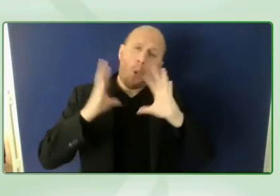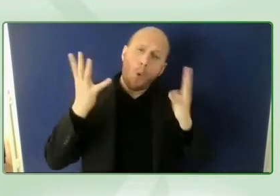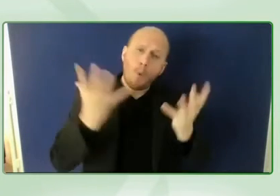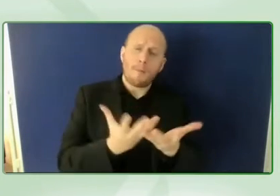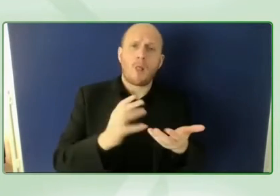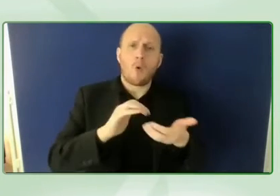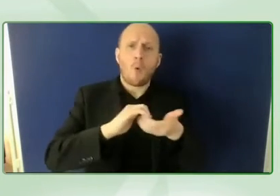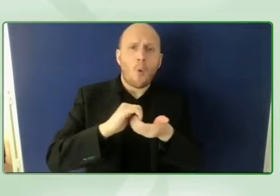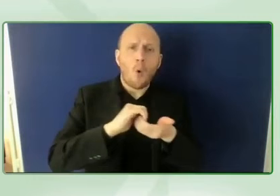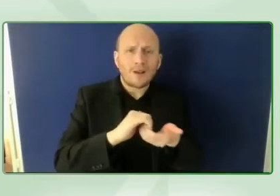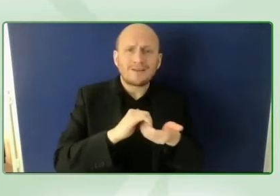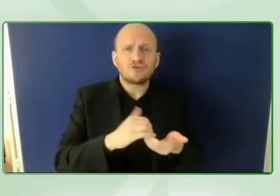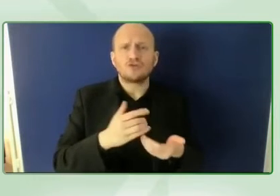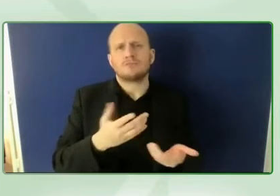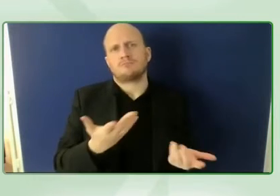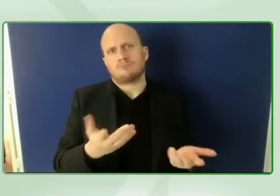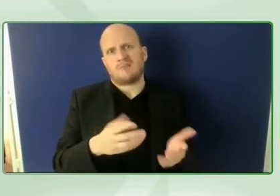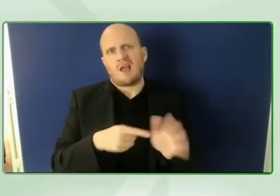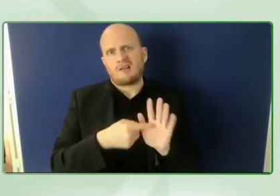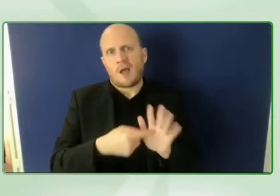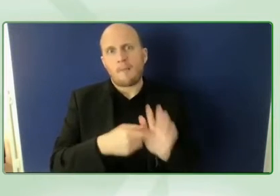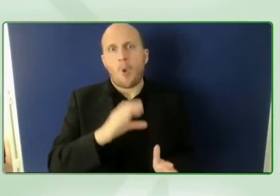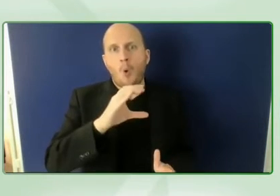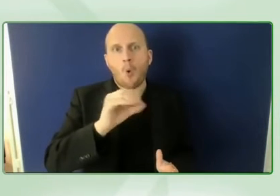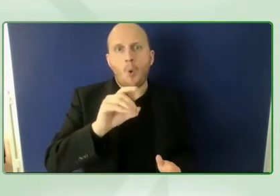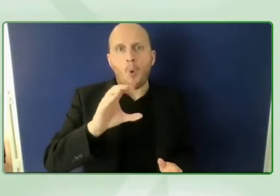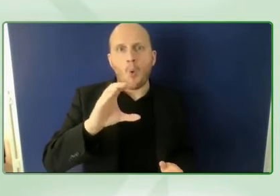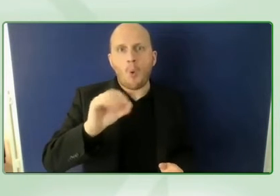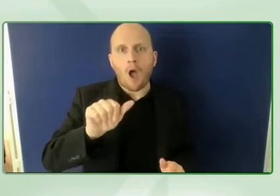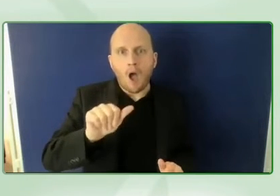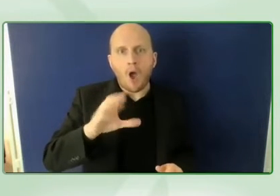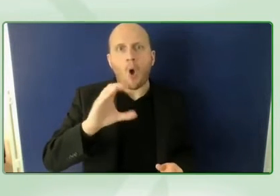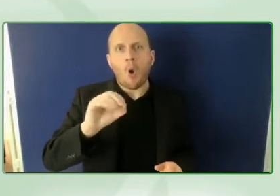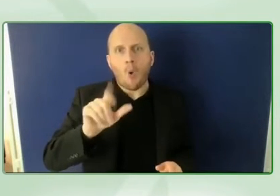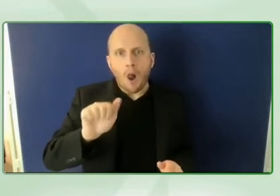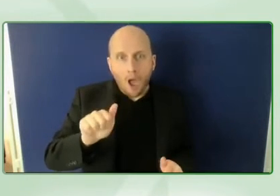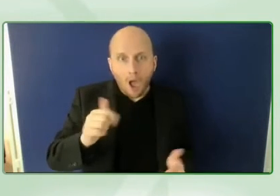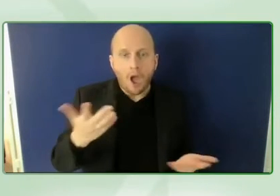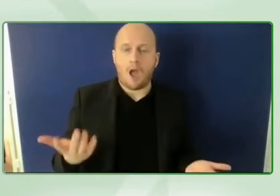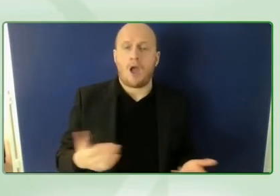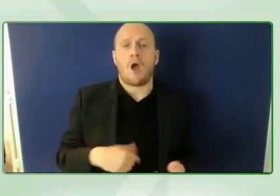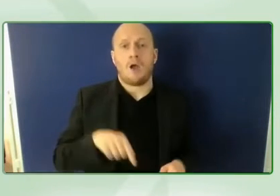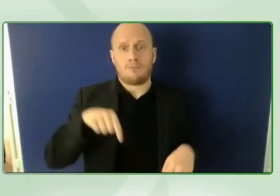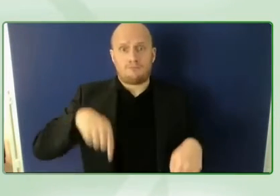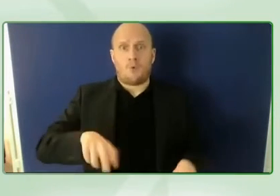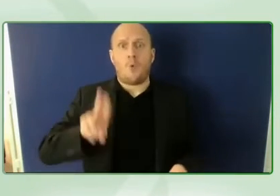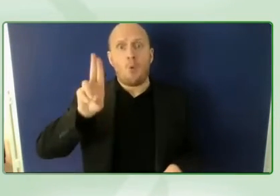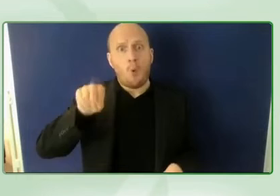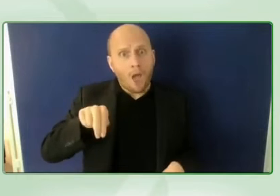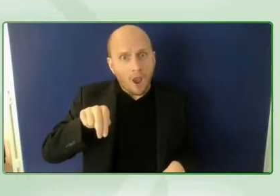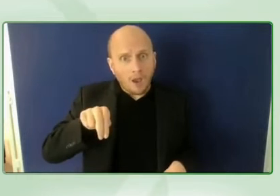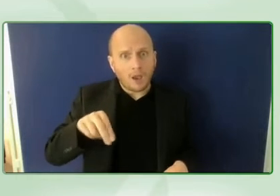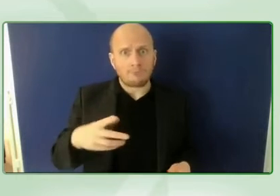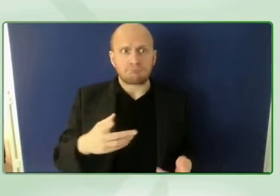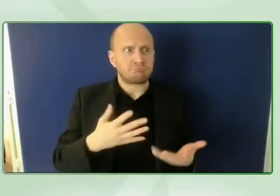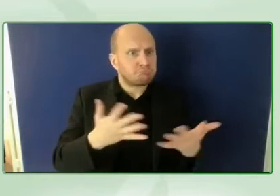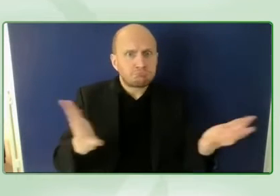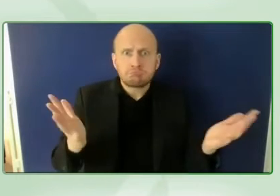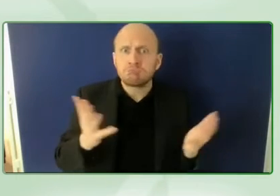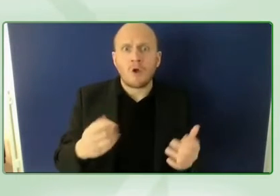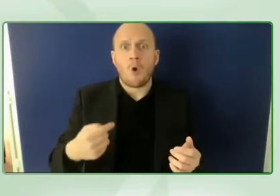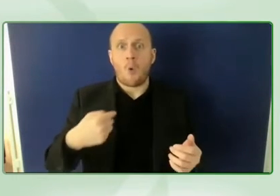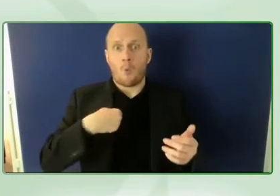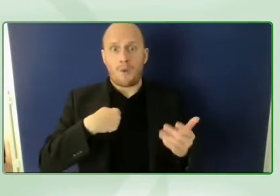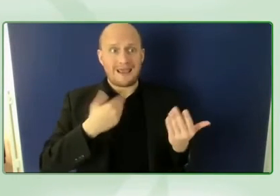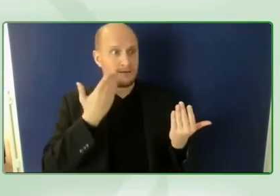-cola the un or other organizations when we've said to them that this is what we're wanting to achieve they're saying fantastic we want